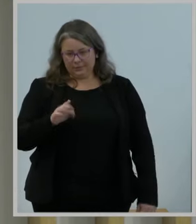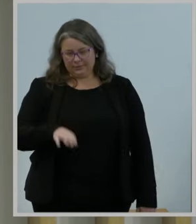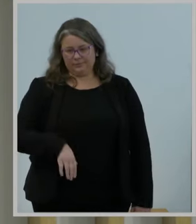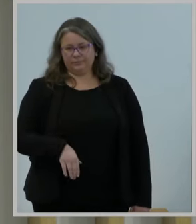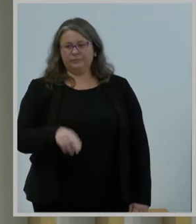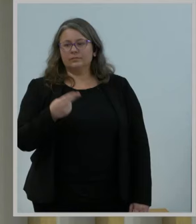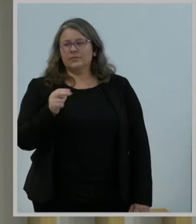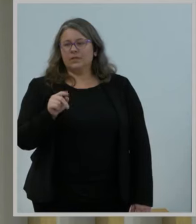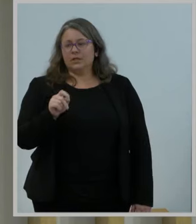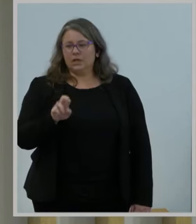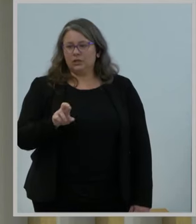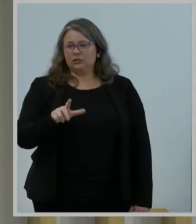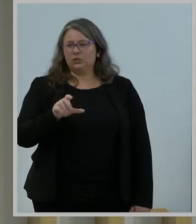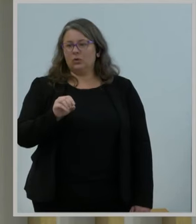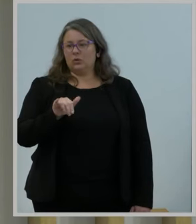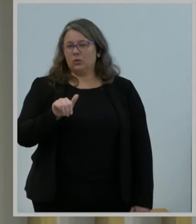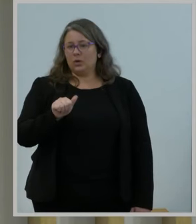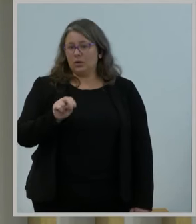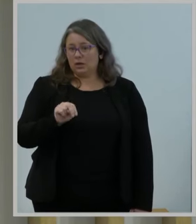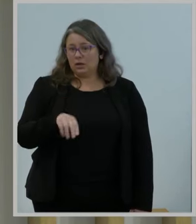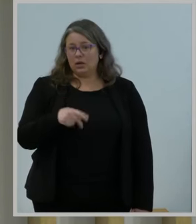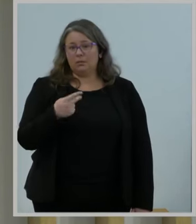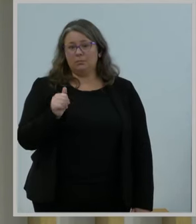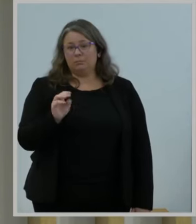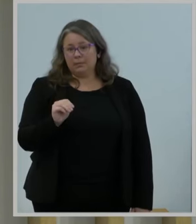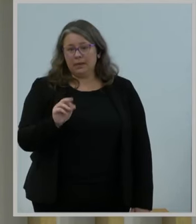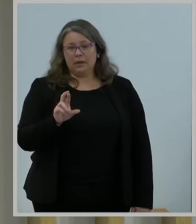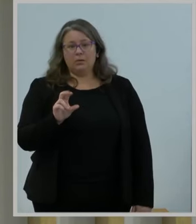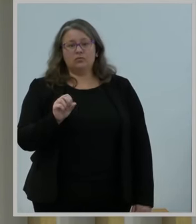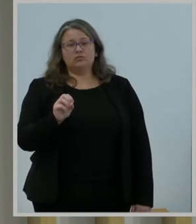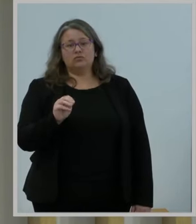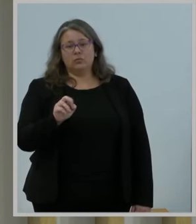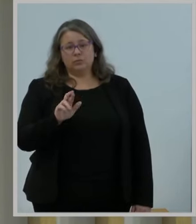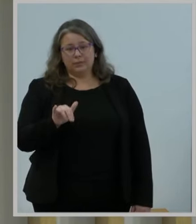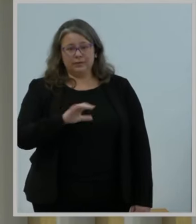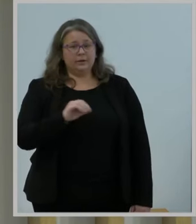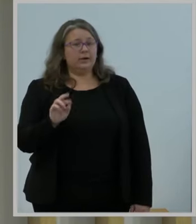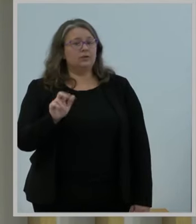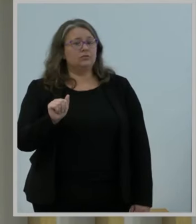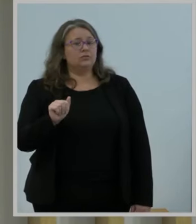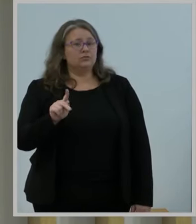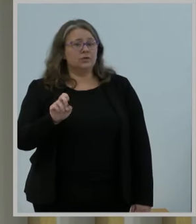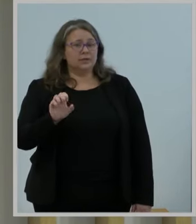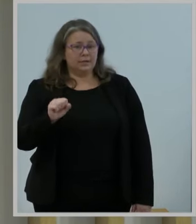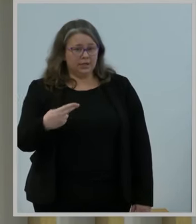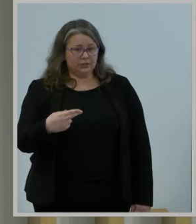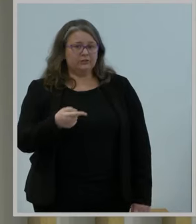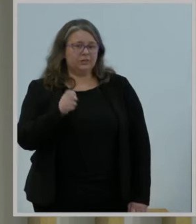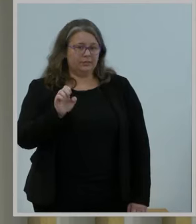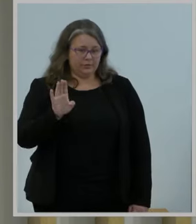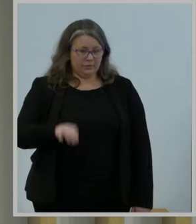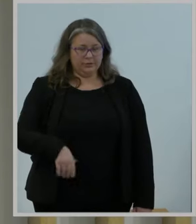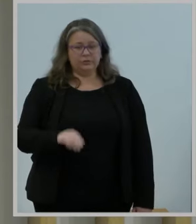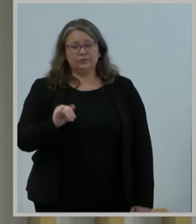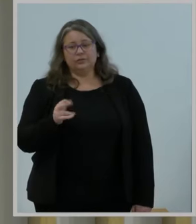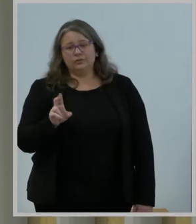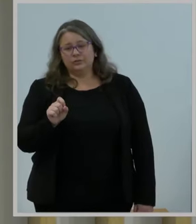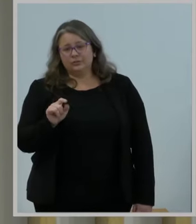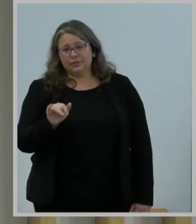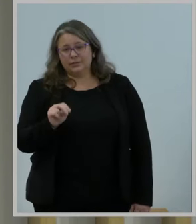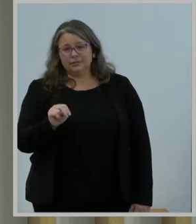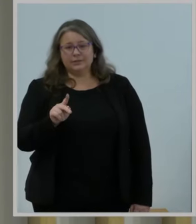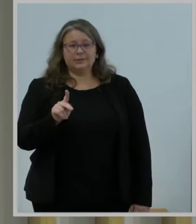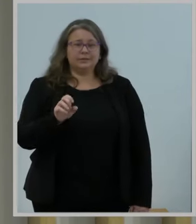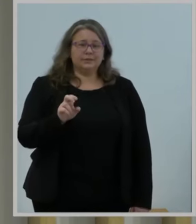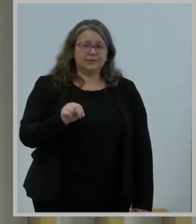Loyan Egal, Pam Gallant, Rosemary McHenry, and Rakesh Patel from the Enforcement Bureau, Justin Kane, Ken Carlberg, John Evanoff,